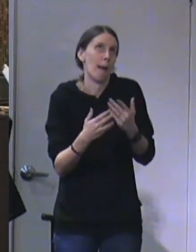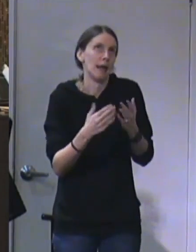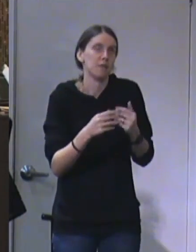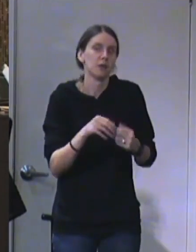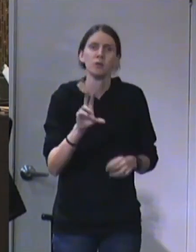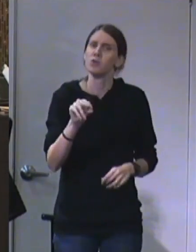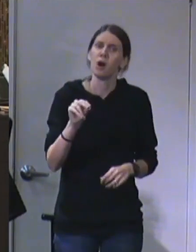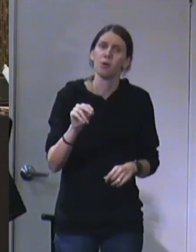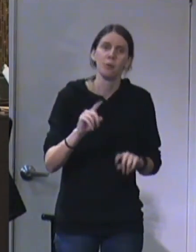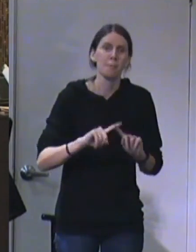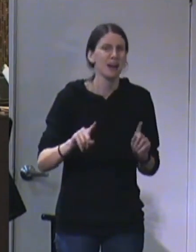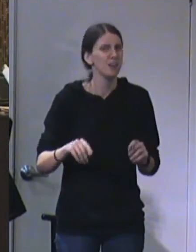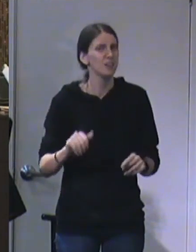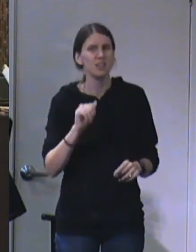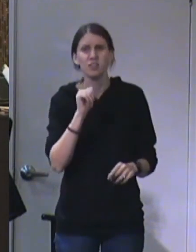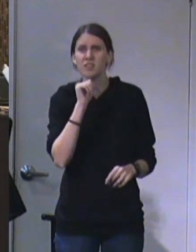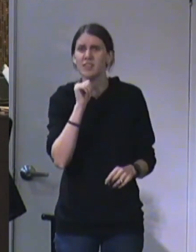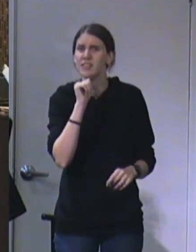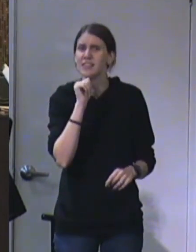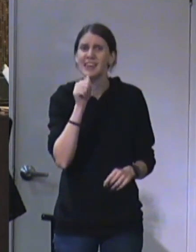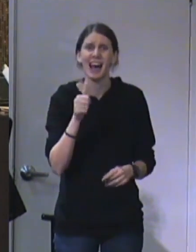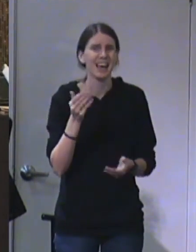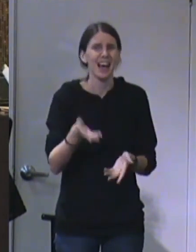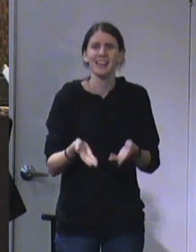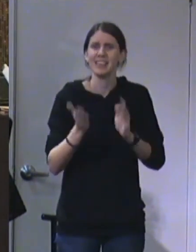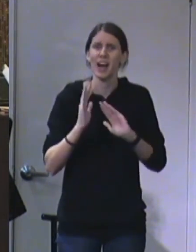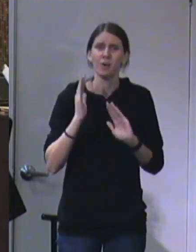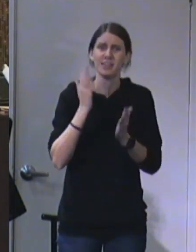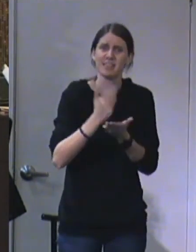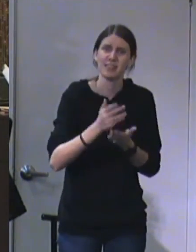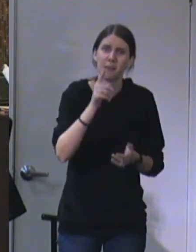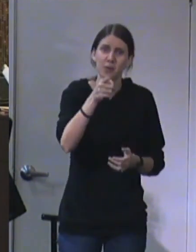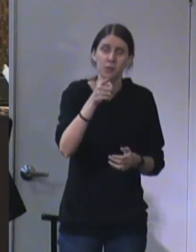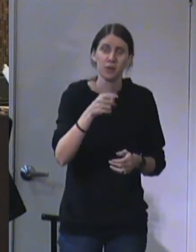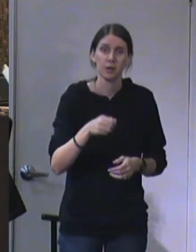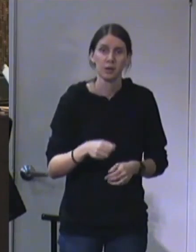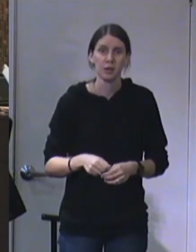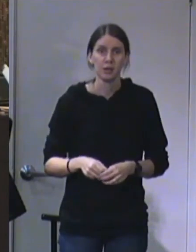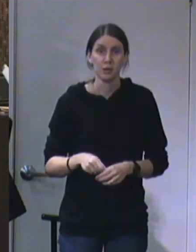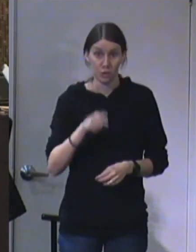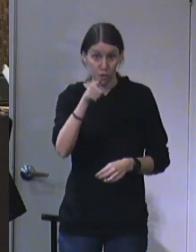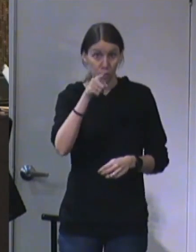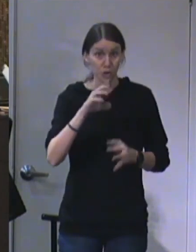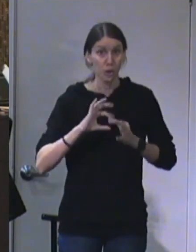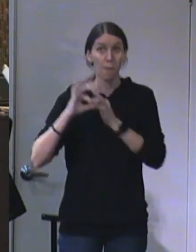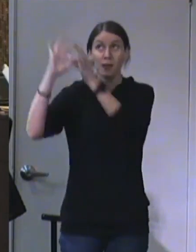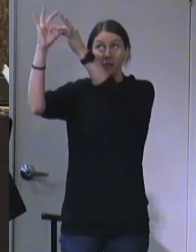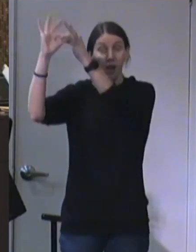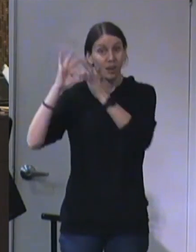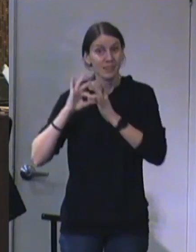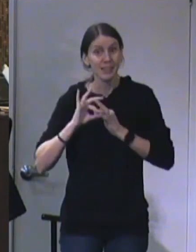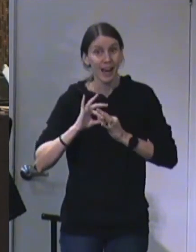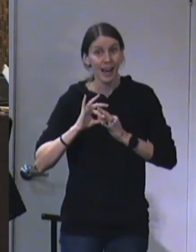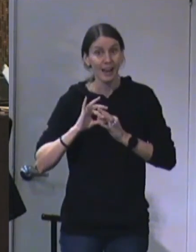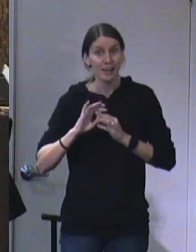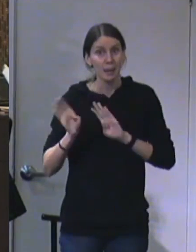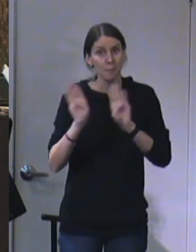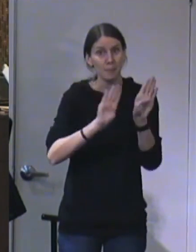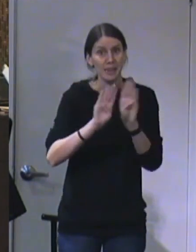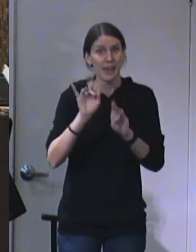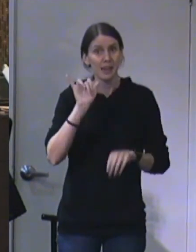but don't let it hold you back, you're a child of mine now. Act like it, talk like it, love like it.